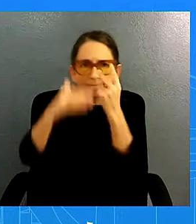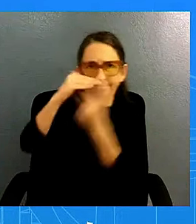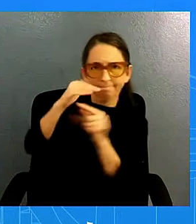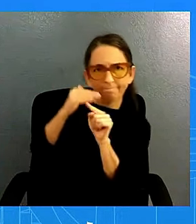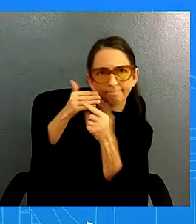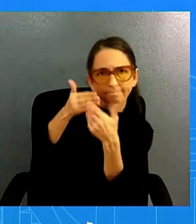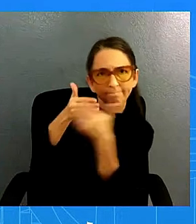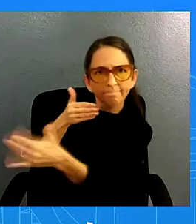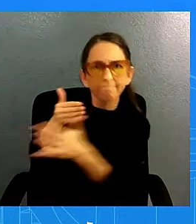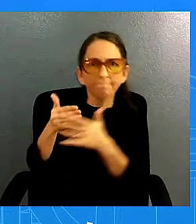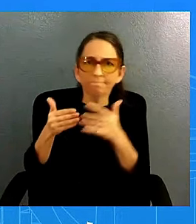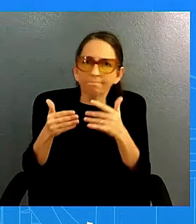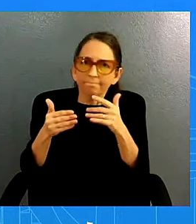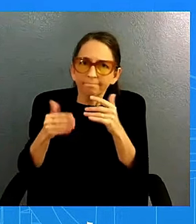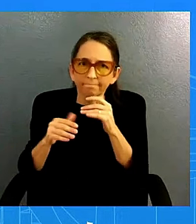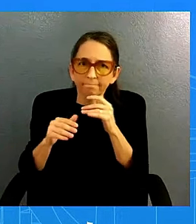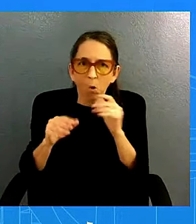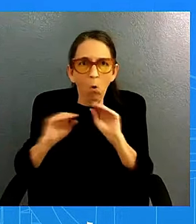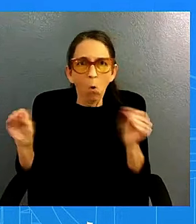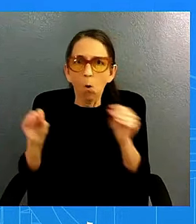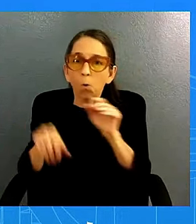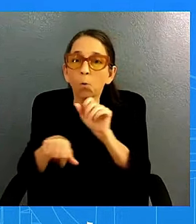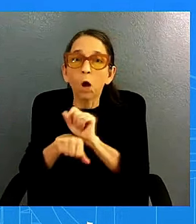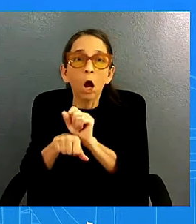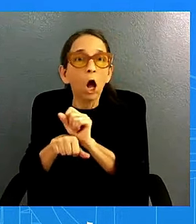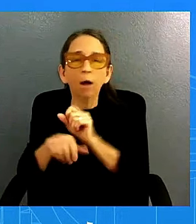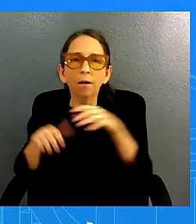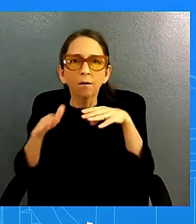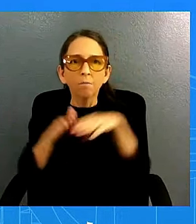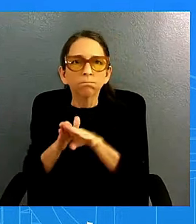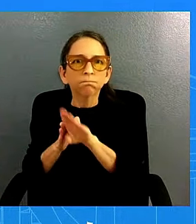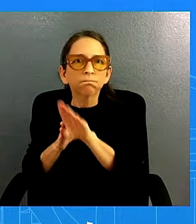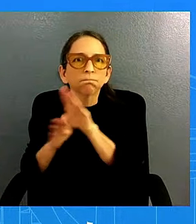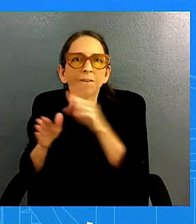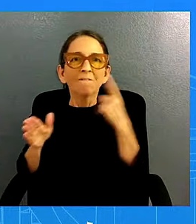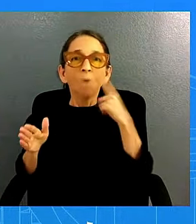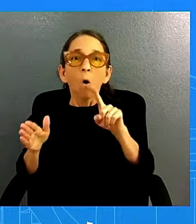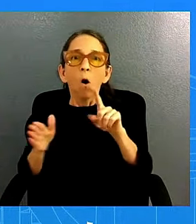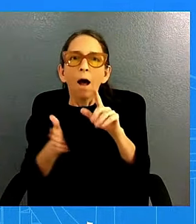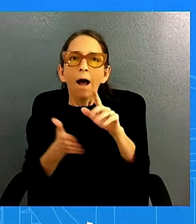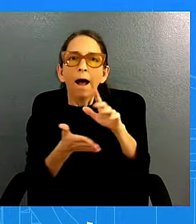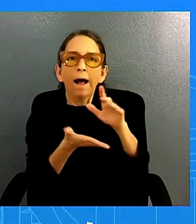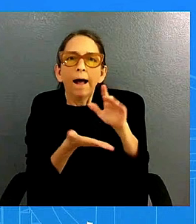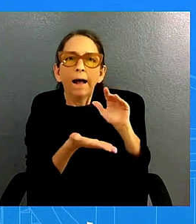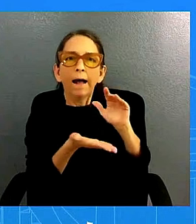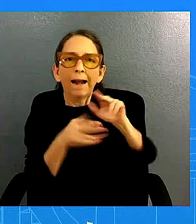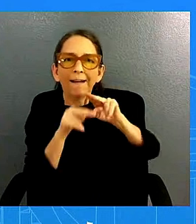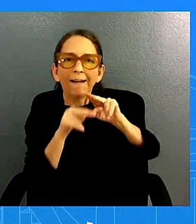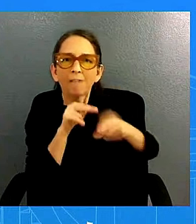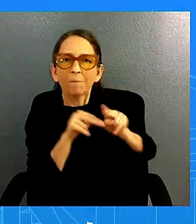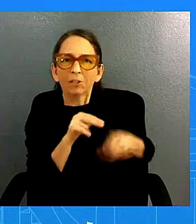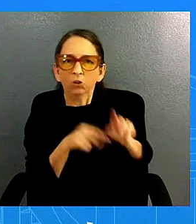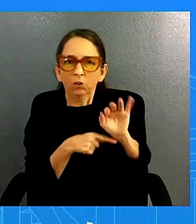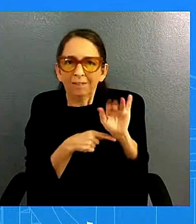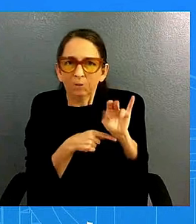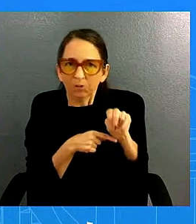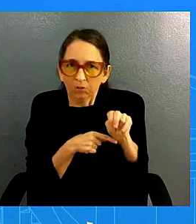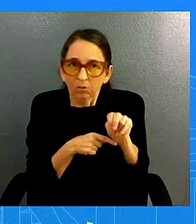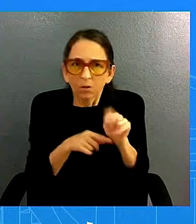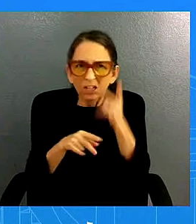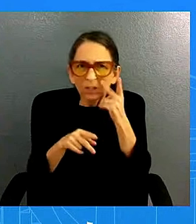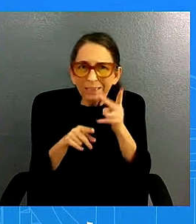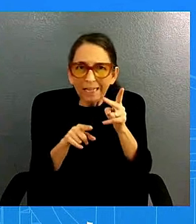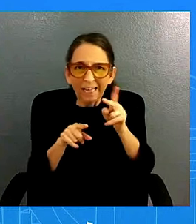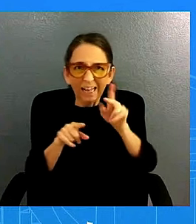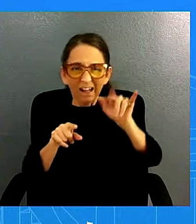to uh achieve that much disinflation and in fact what we have here in this shaded area is the uh most optimistic and the most